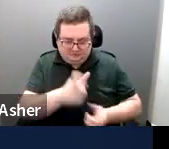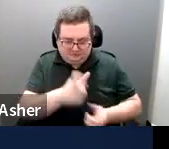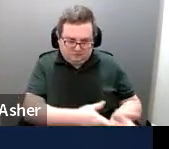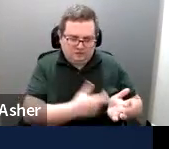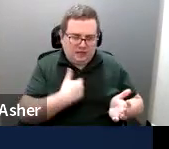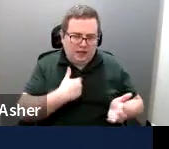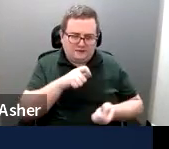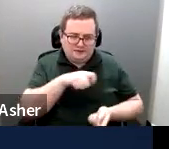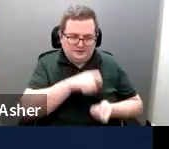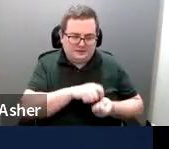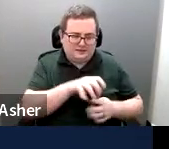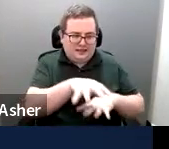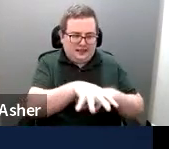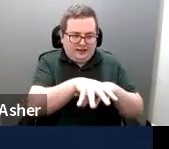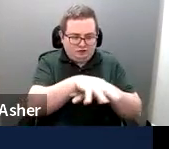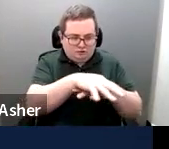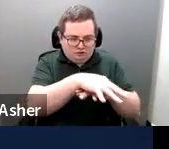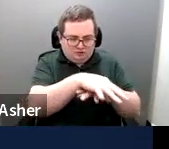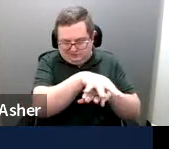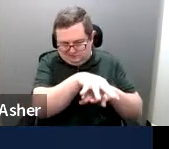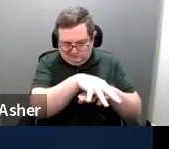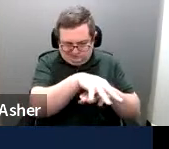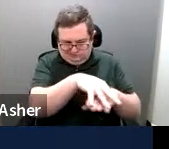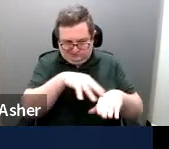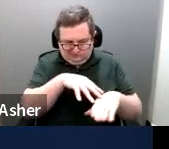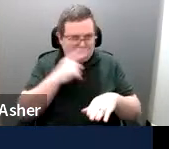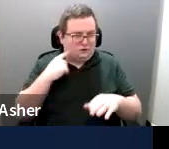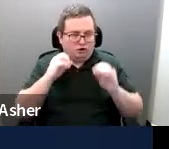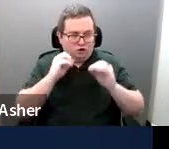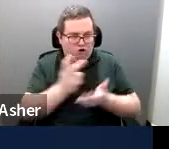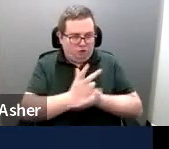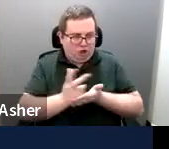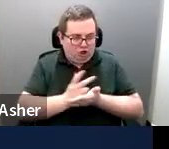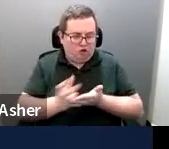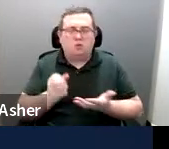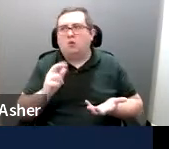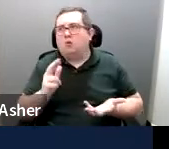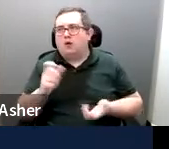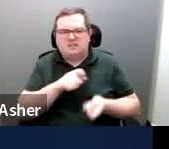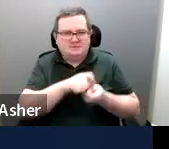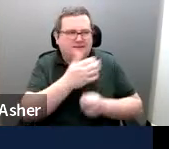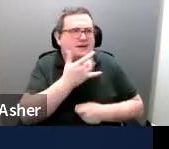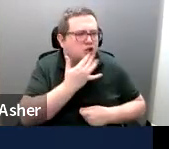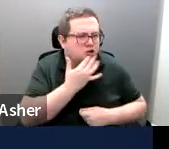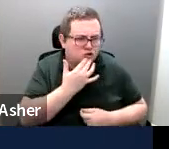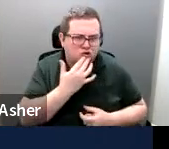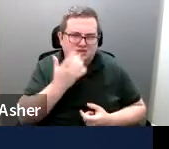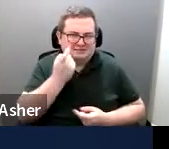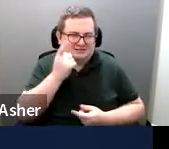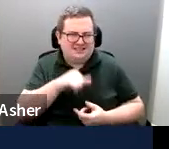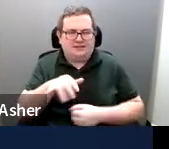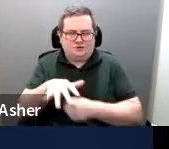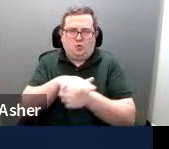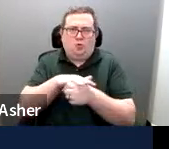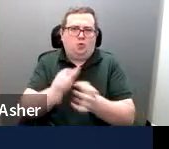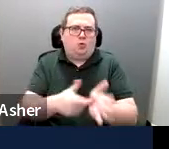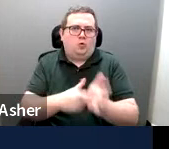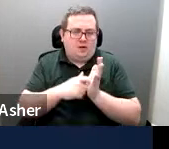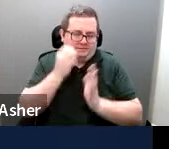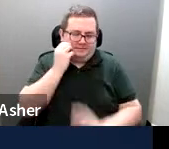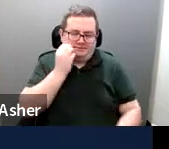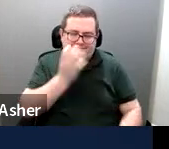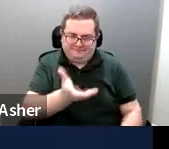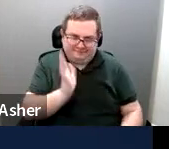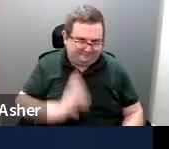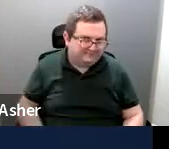angled cross hatching for it to be a no parking zone or it has to be a particular color as well. So just FYI.